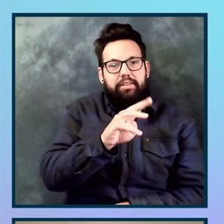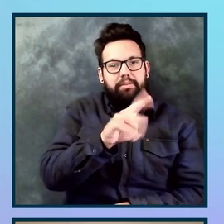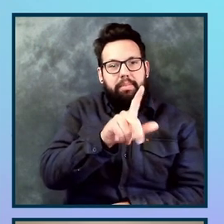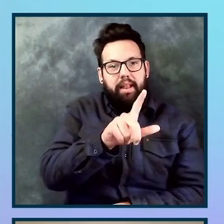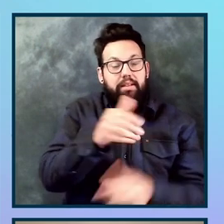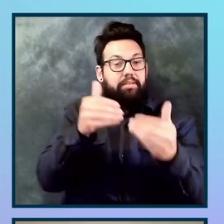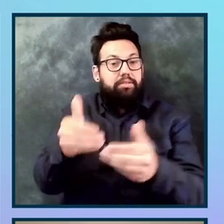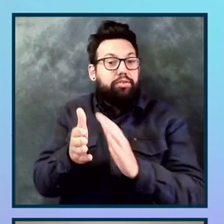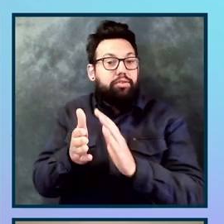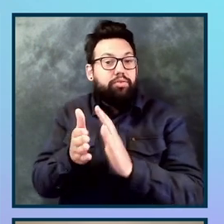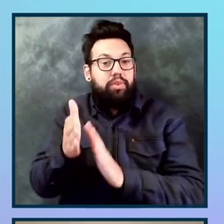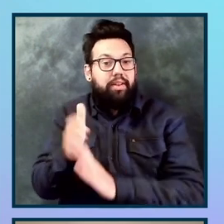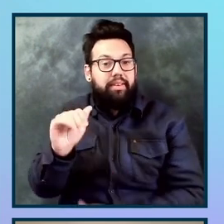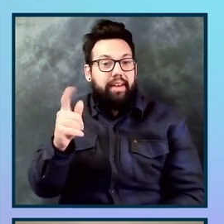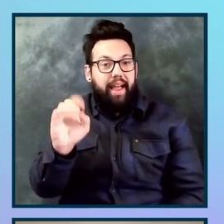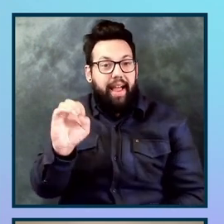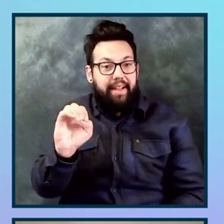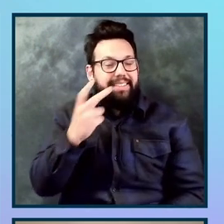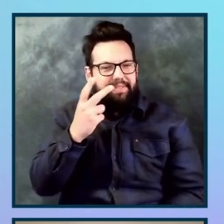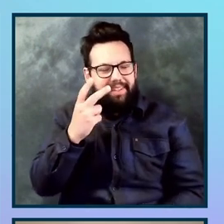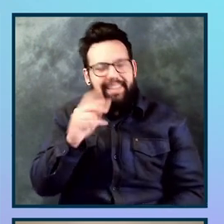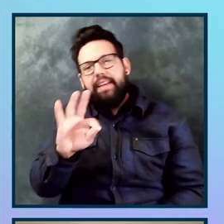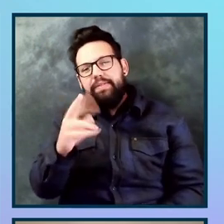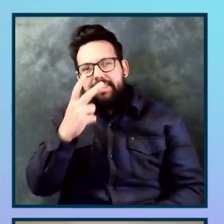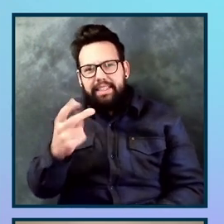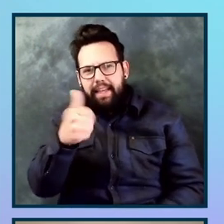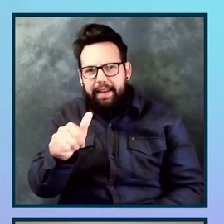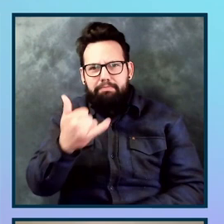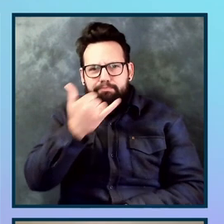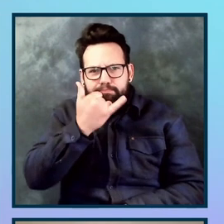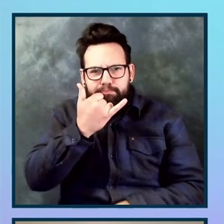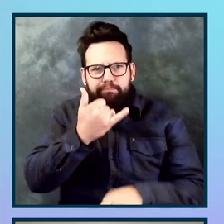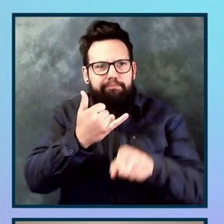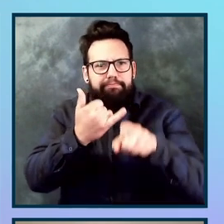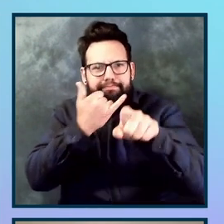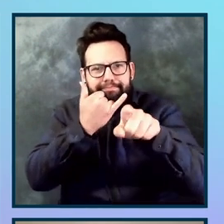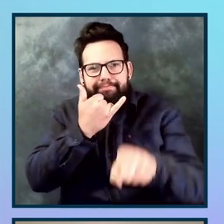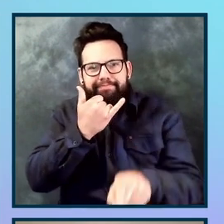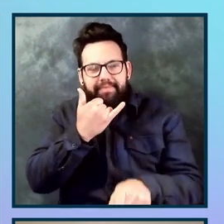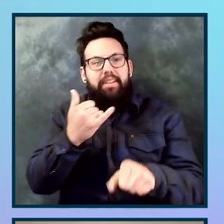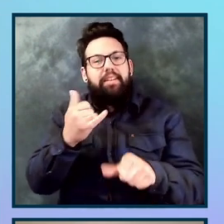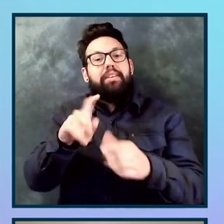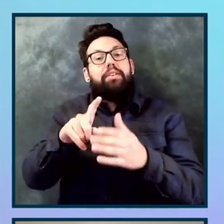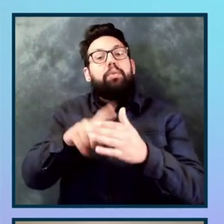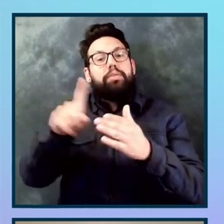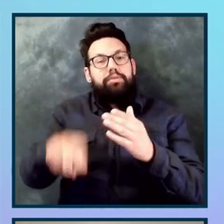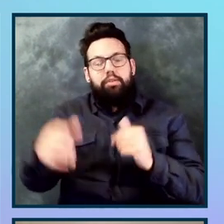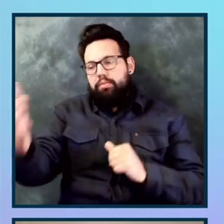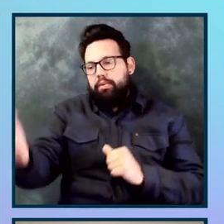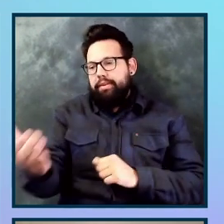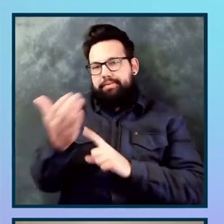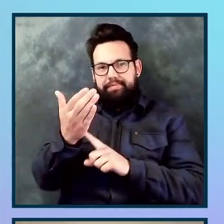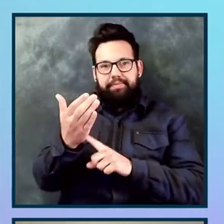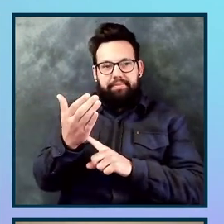Axe. And so if we find that there are violations, I print out a pretty table of the results and I exit with, uh, a one status